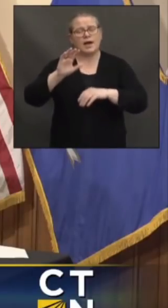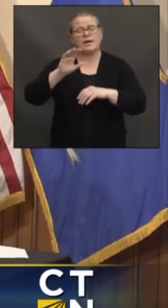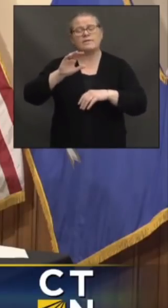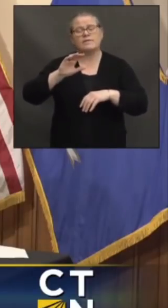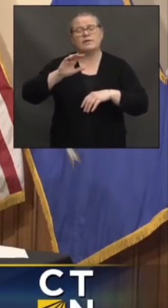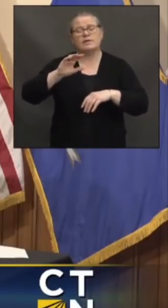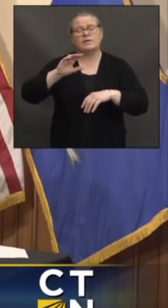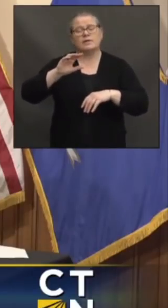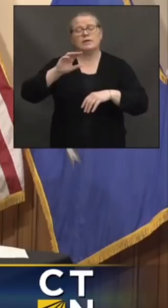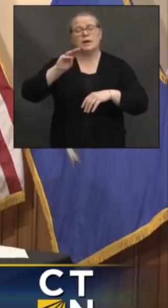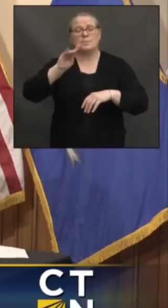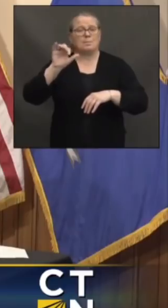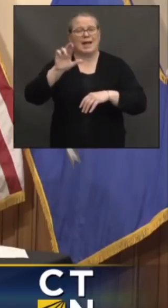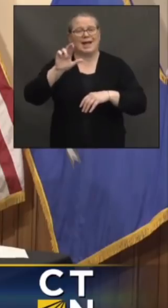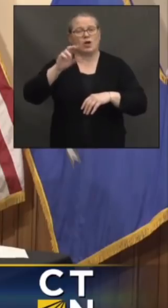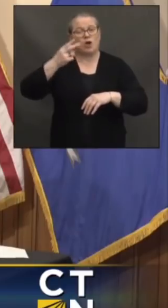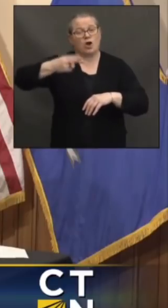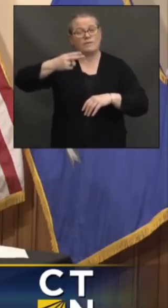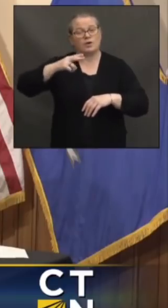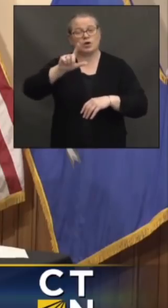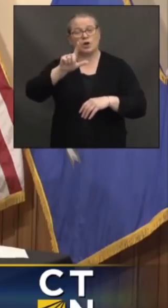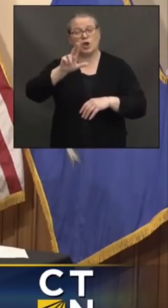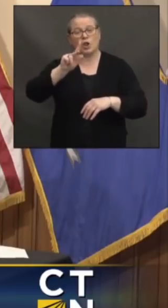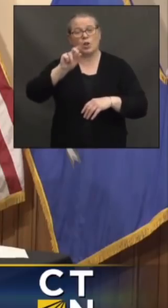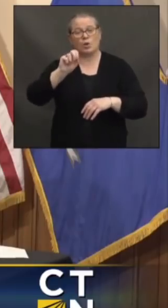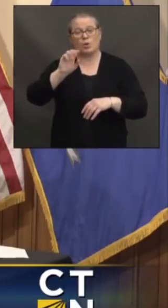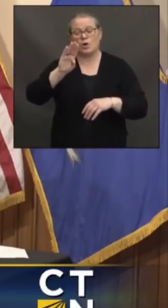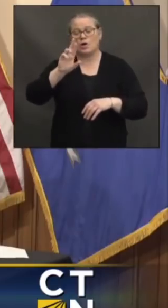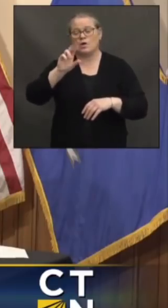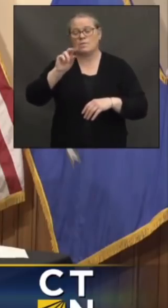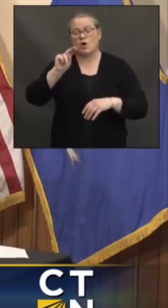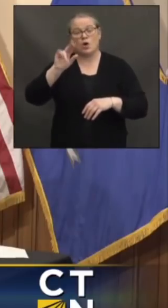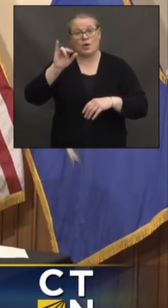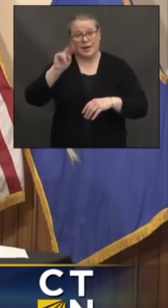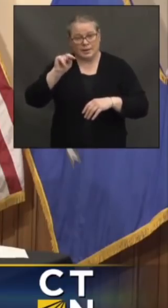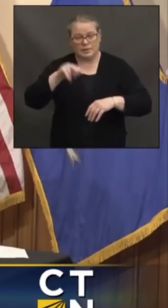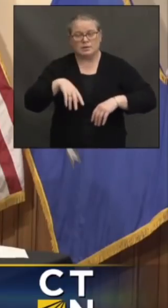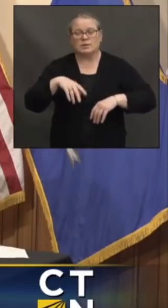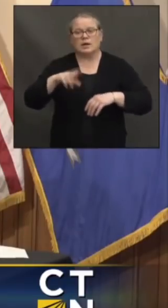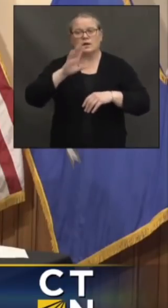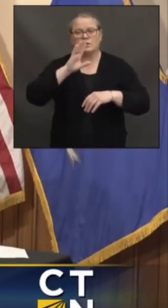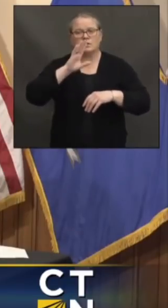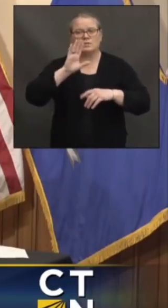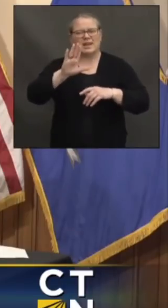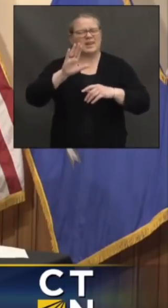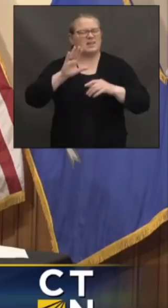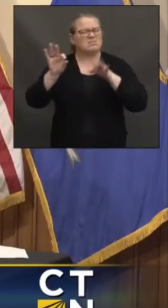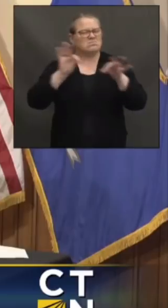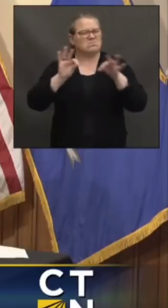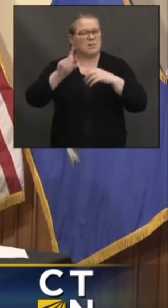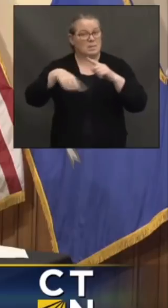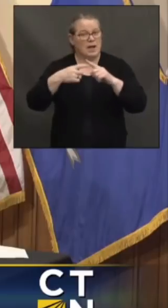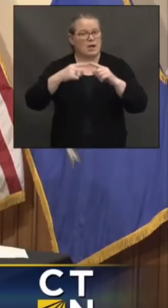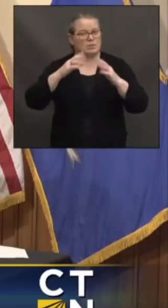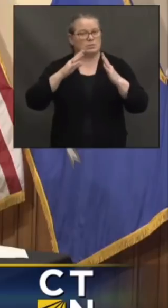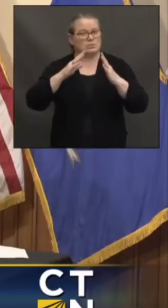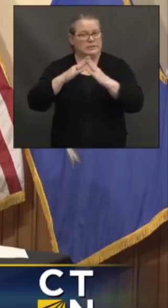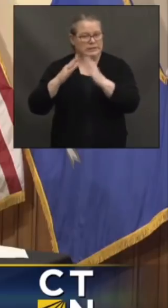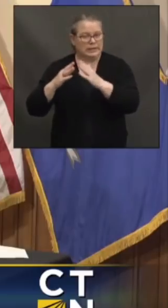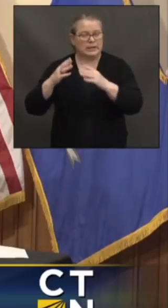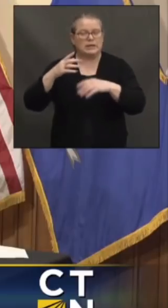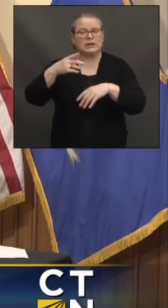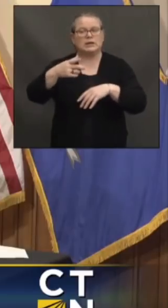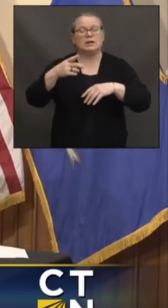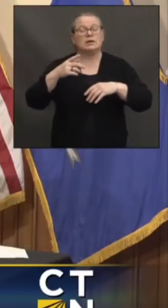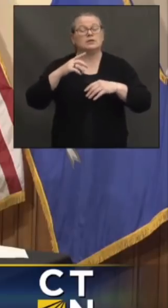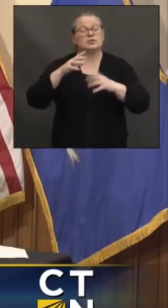city. There's been a lot of effort on getting vaccinations into the city, black and brown communities. What does the rescue plan do for that?